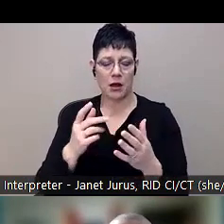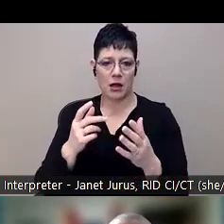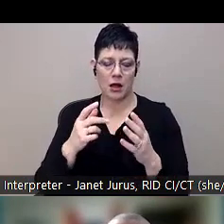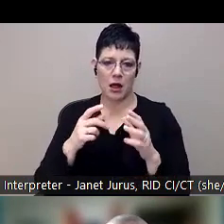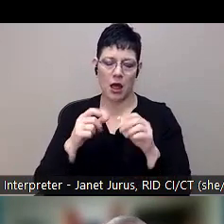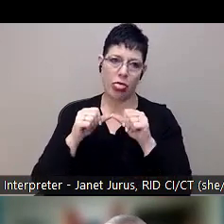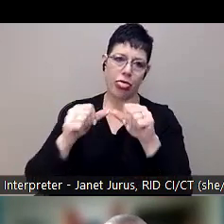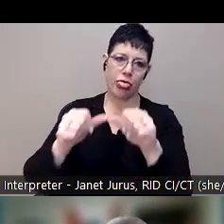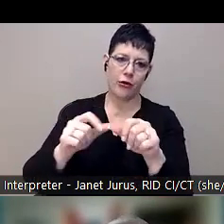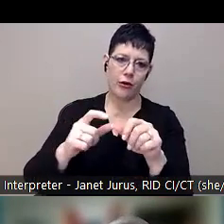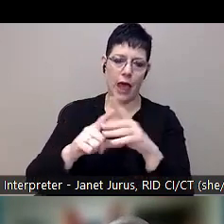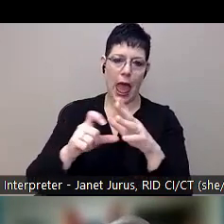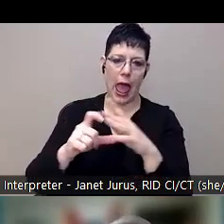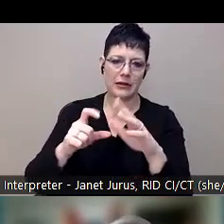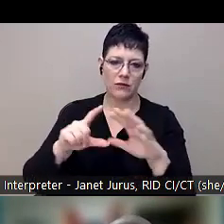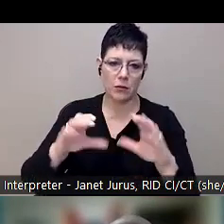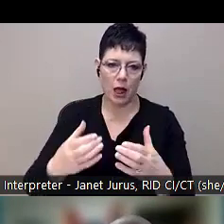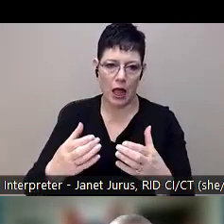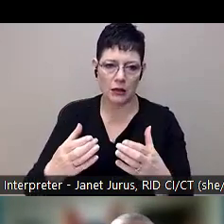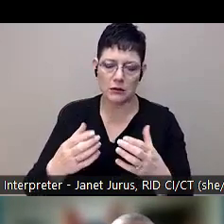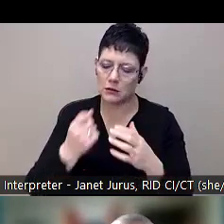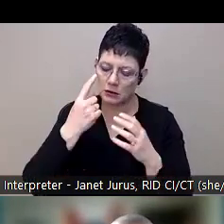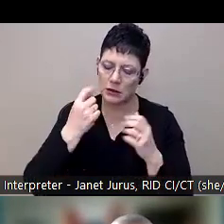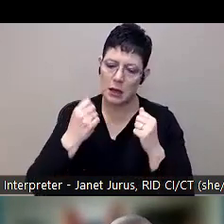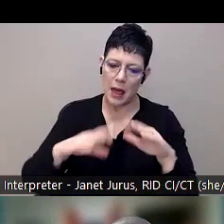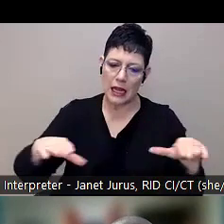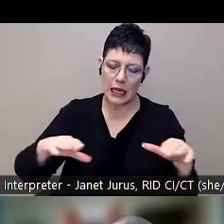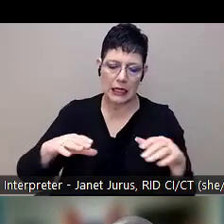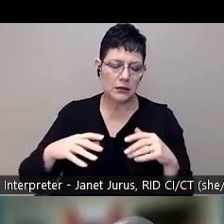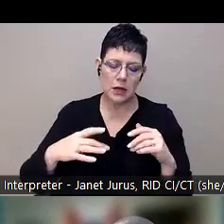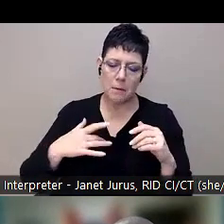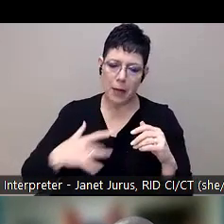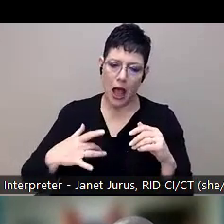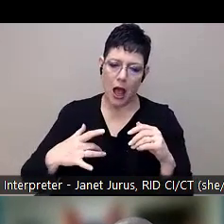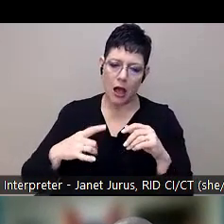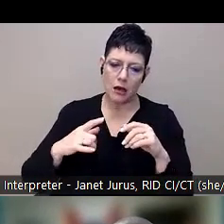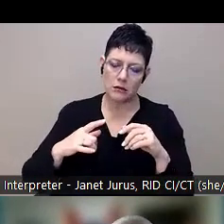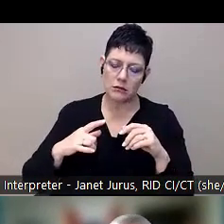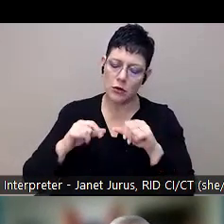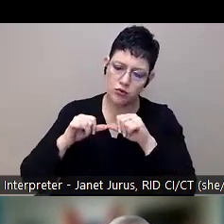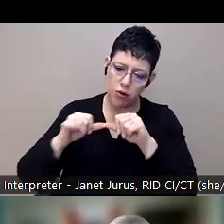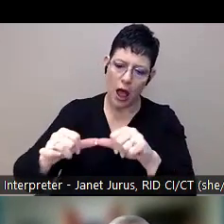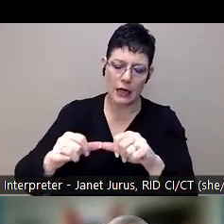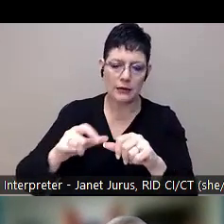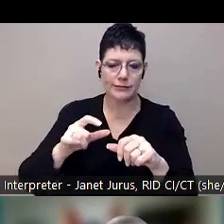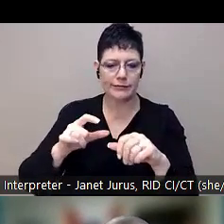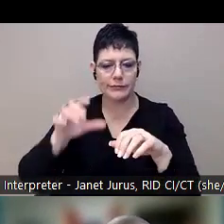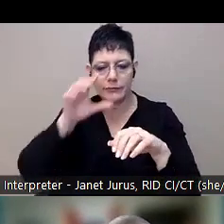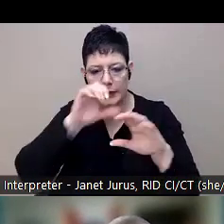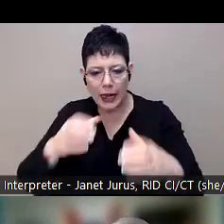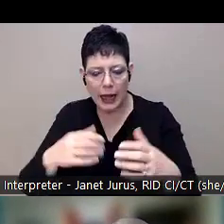Wichita. A number of students are struggling with chronic absenteeism. 98% had had no